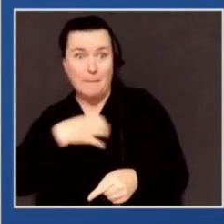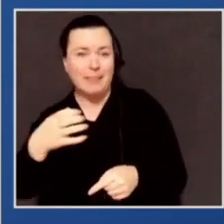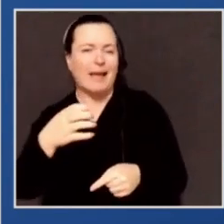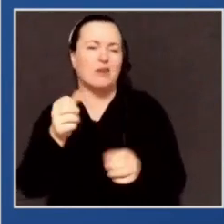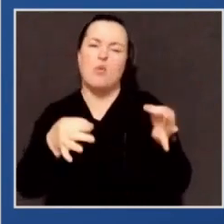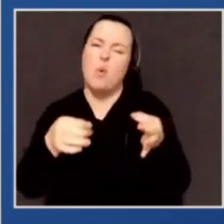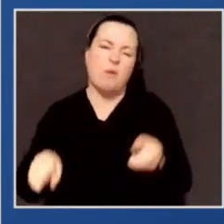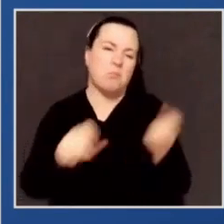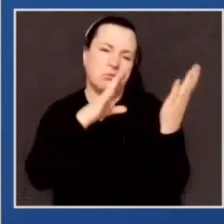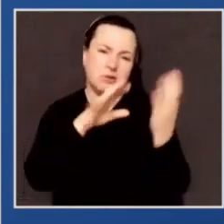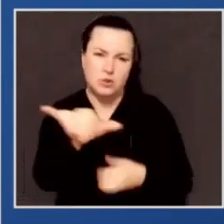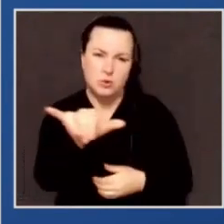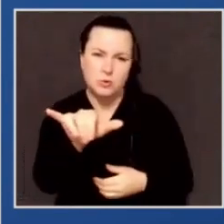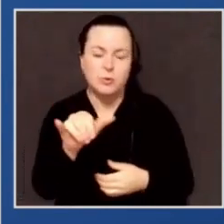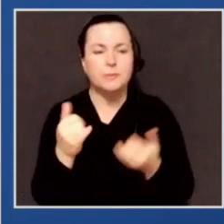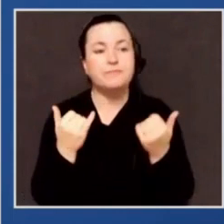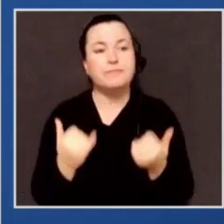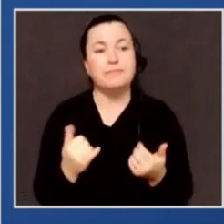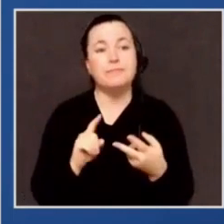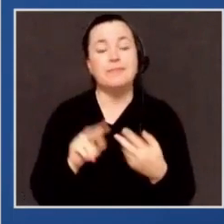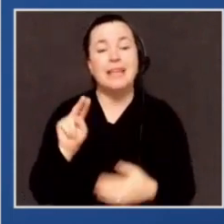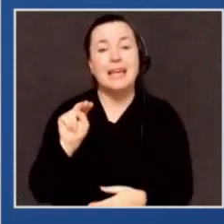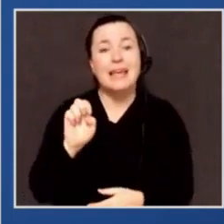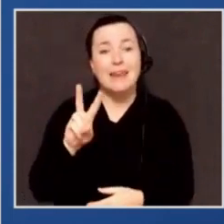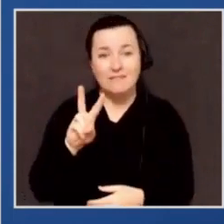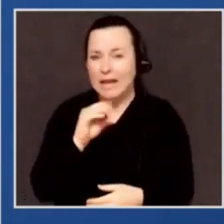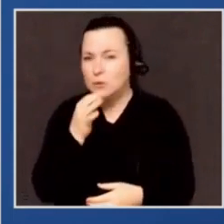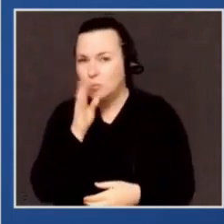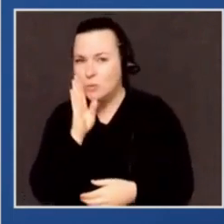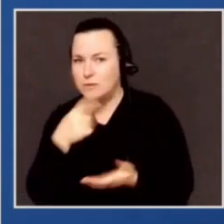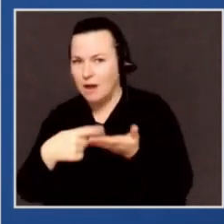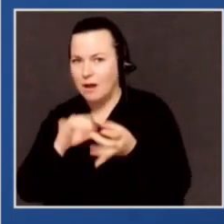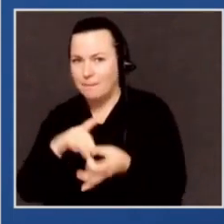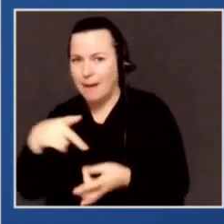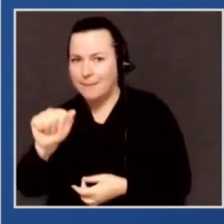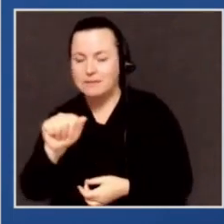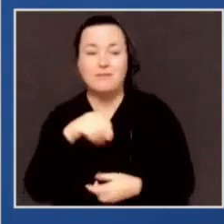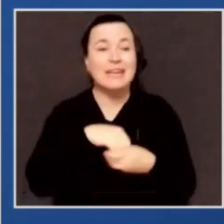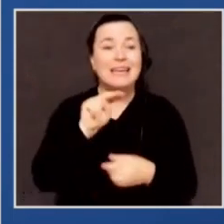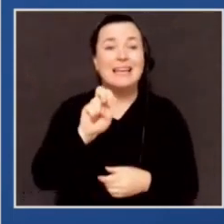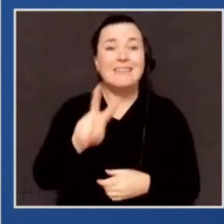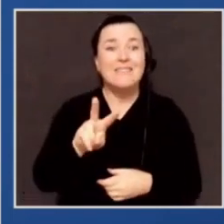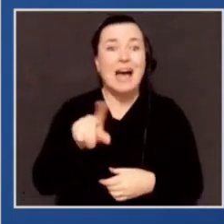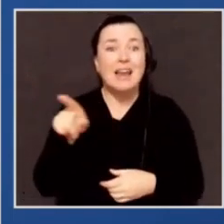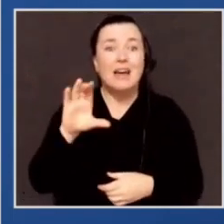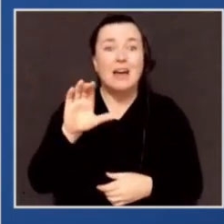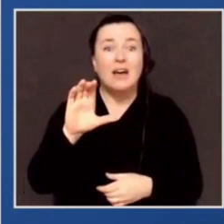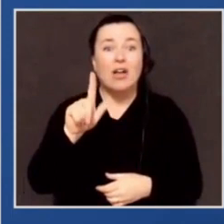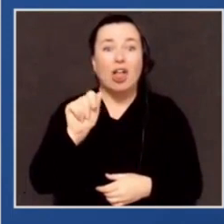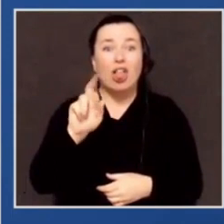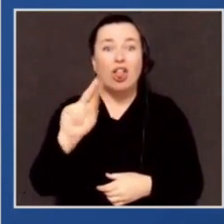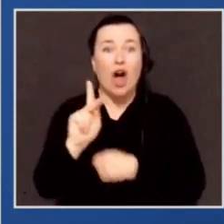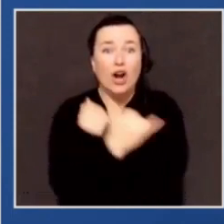Nevada, and I'm about to turn to Pennsylvania, the Republicans tried to stop all counting in Clark County, making